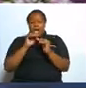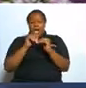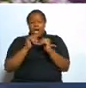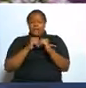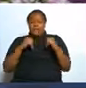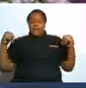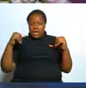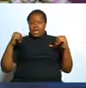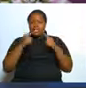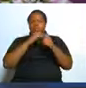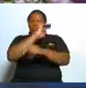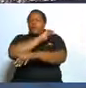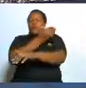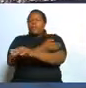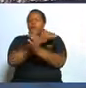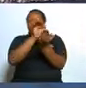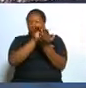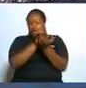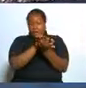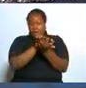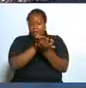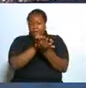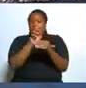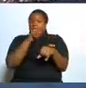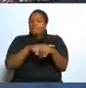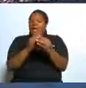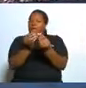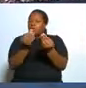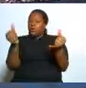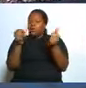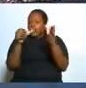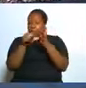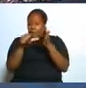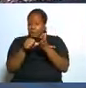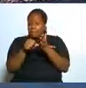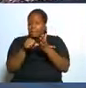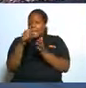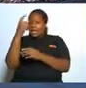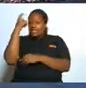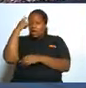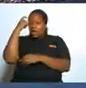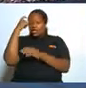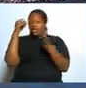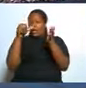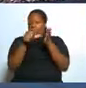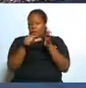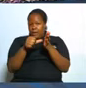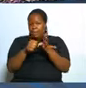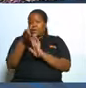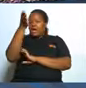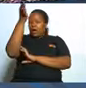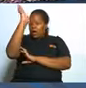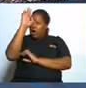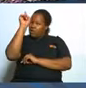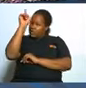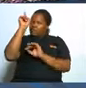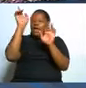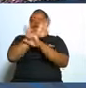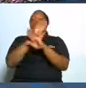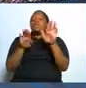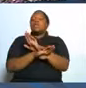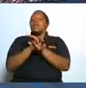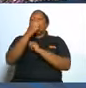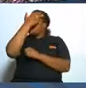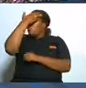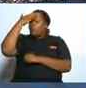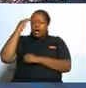when it comes to solve marital problems psychological problems god is everything so don't